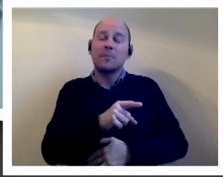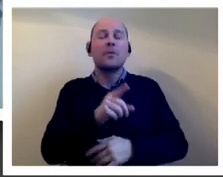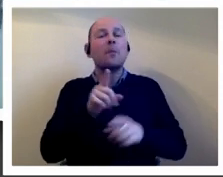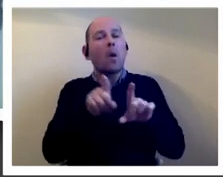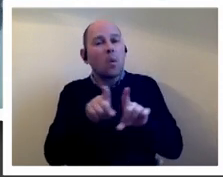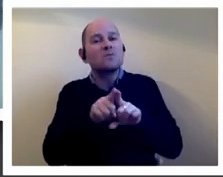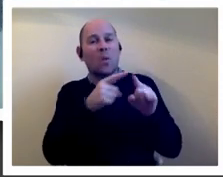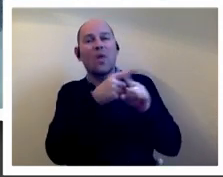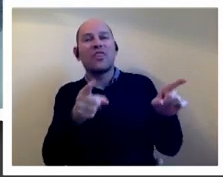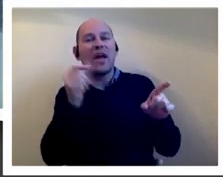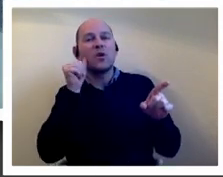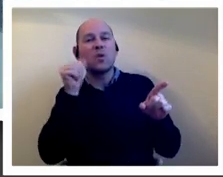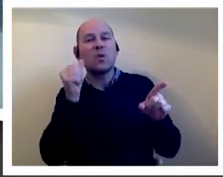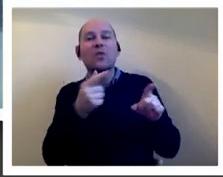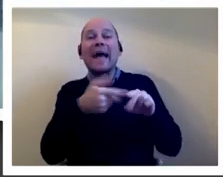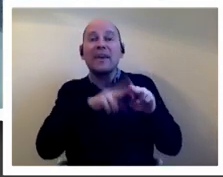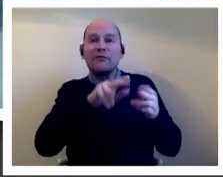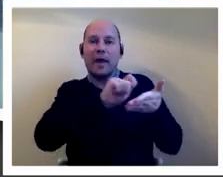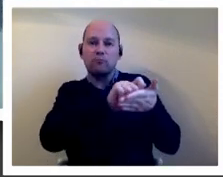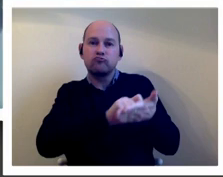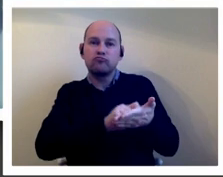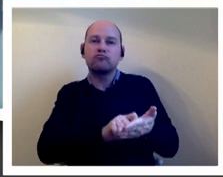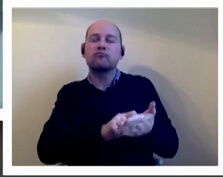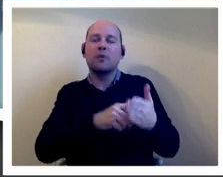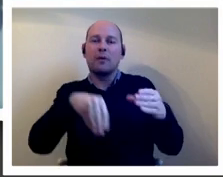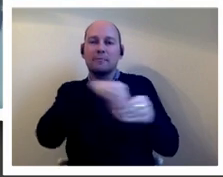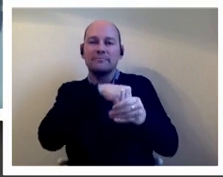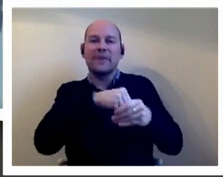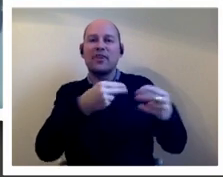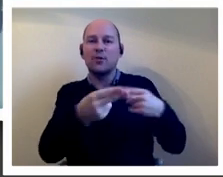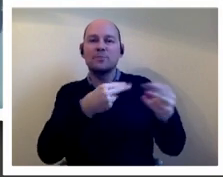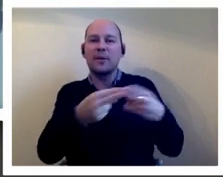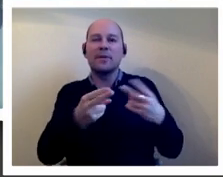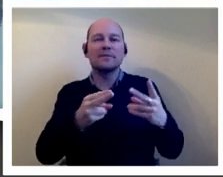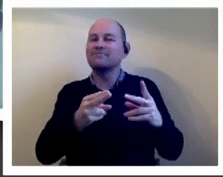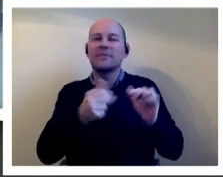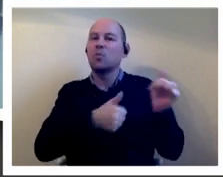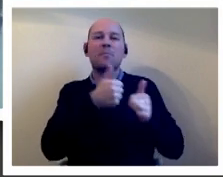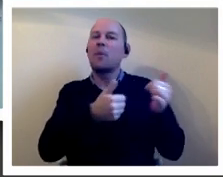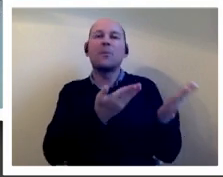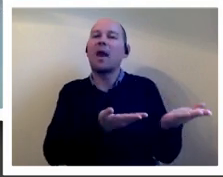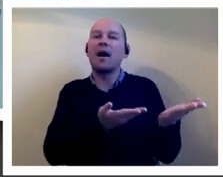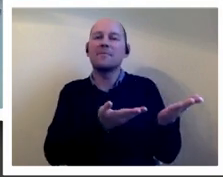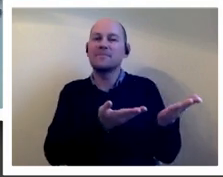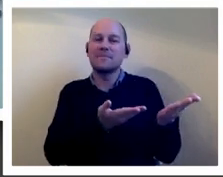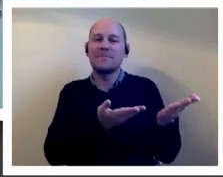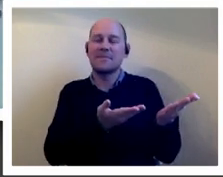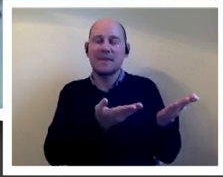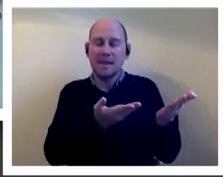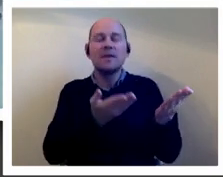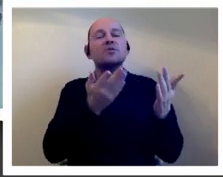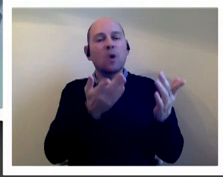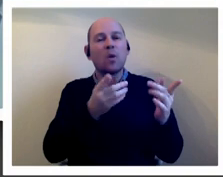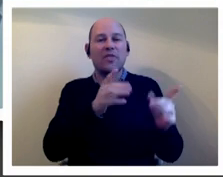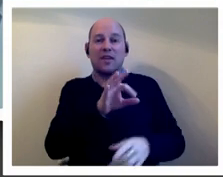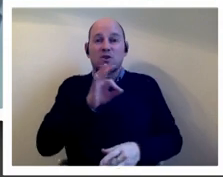that they you know if they said if they wrote that that it wouldn't go down well um you know they were on the wrong side of history there so they just chose to ignore